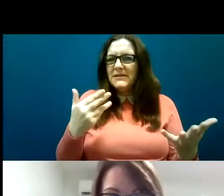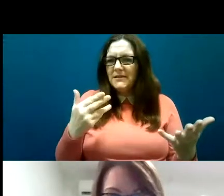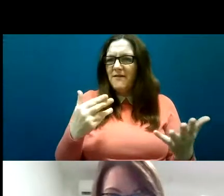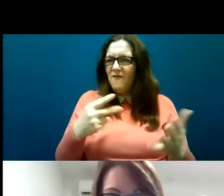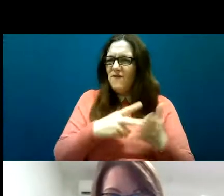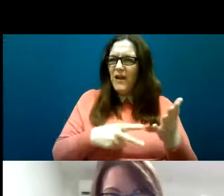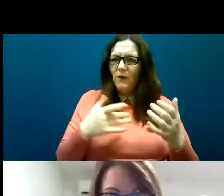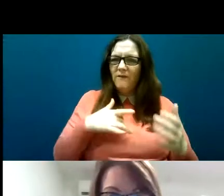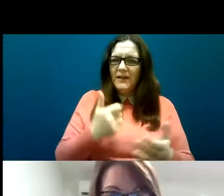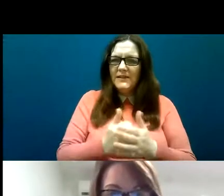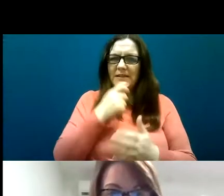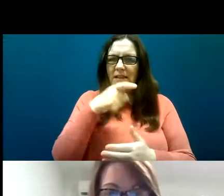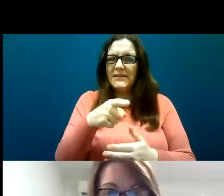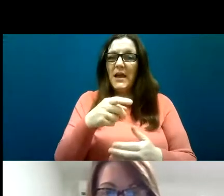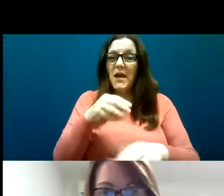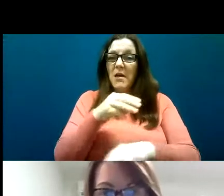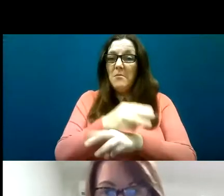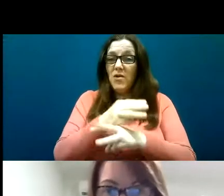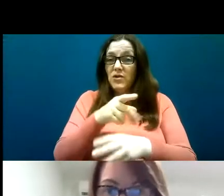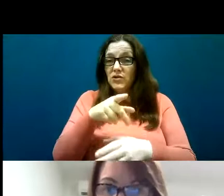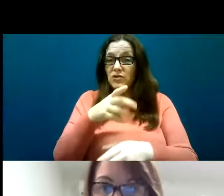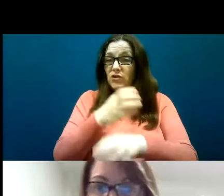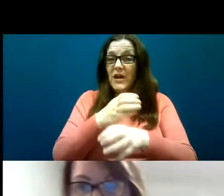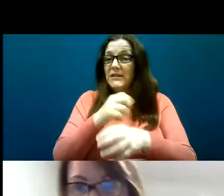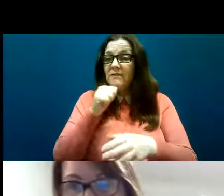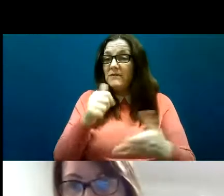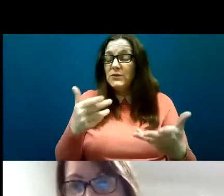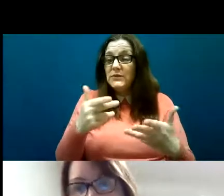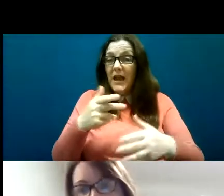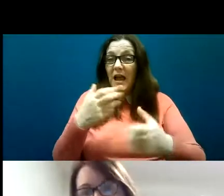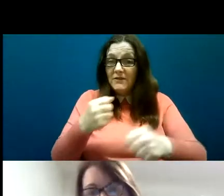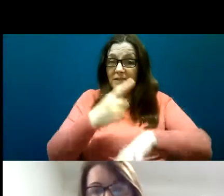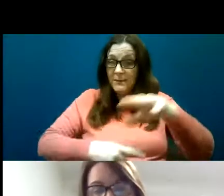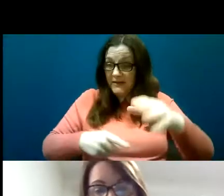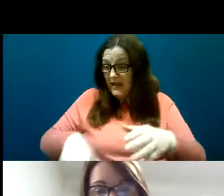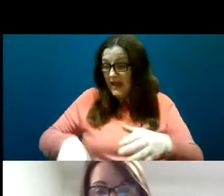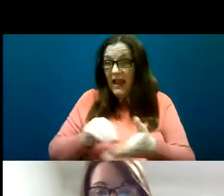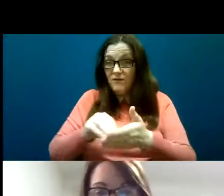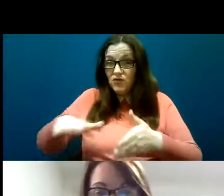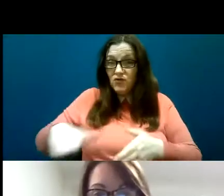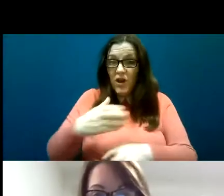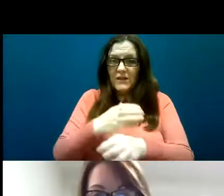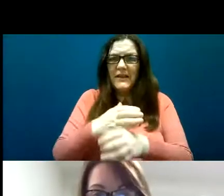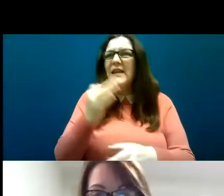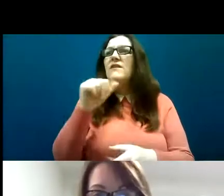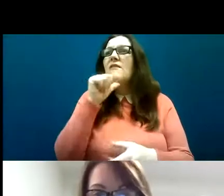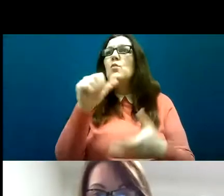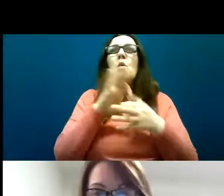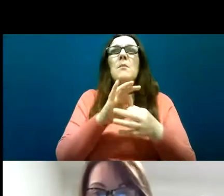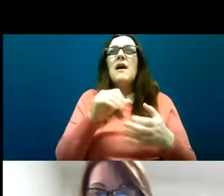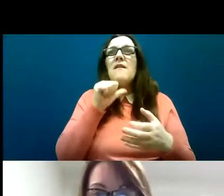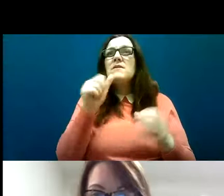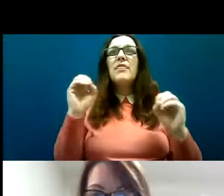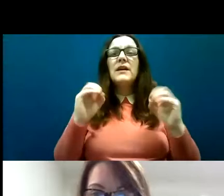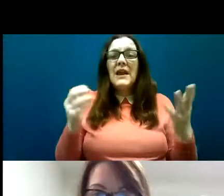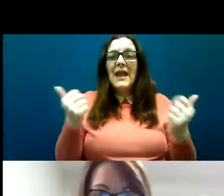So Nadia, mother of a child with disability, says, if you do not have a home, you do not have anything. Any human being who is taken out of their house, it is like